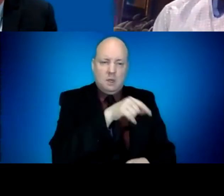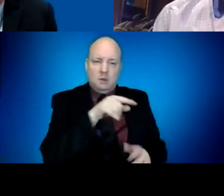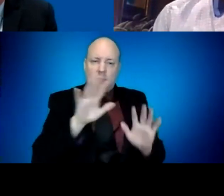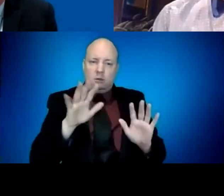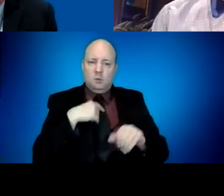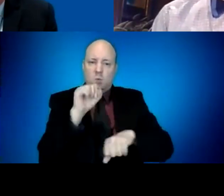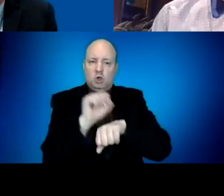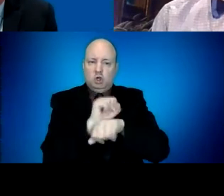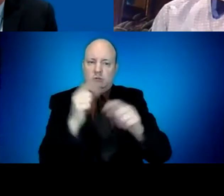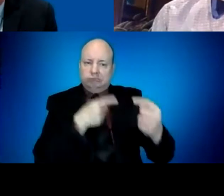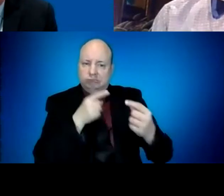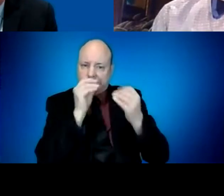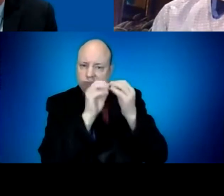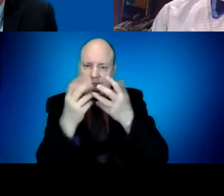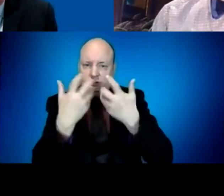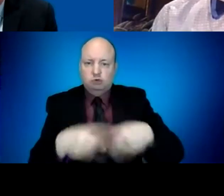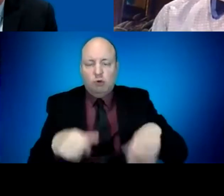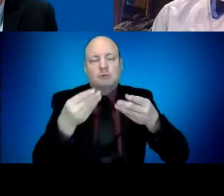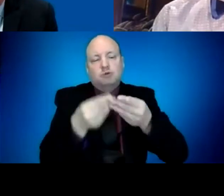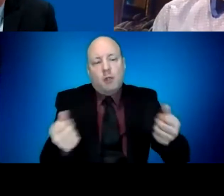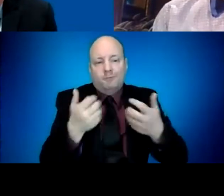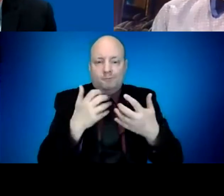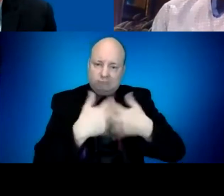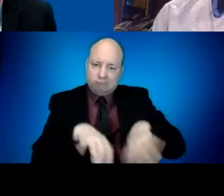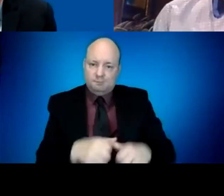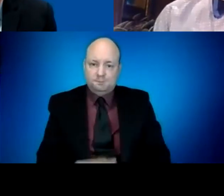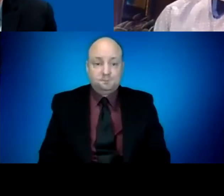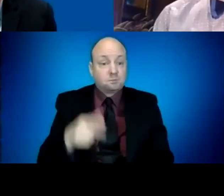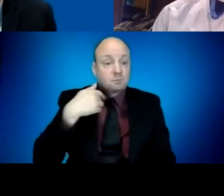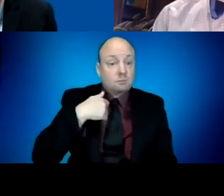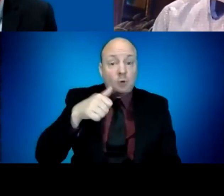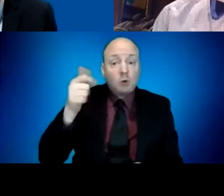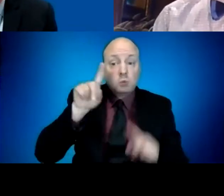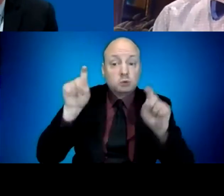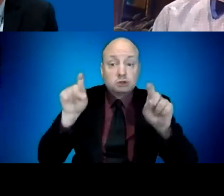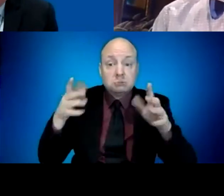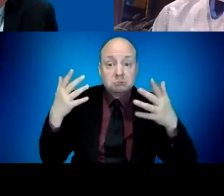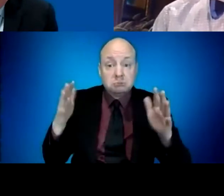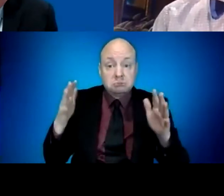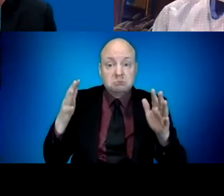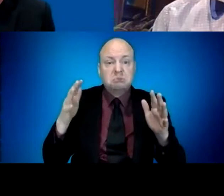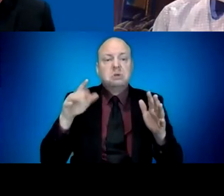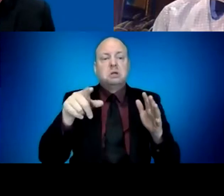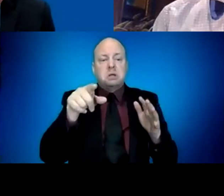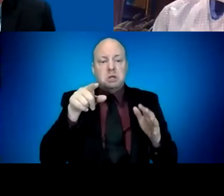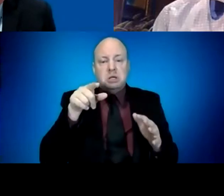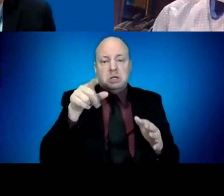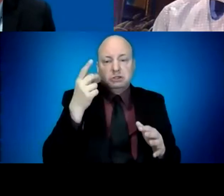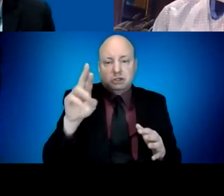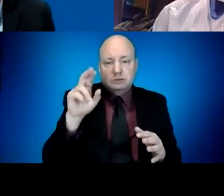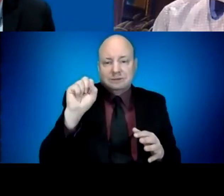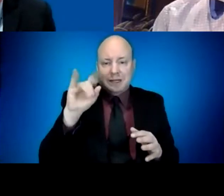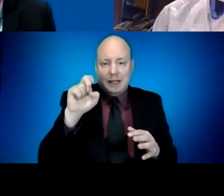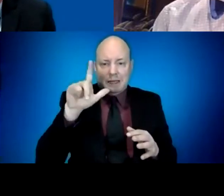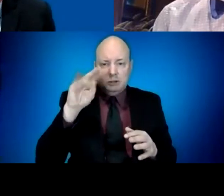Thank you. I think, you know, I want to go back to the kind of risk level framework we have in place here in Oregon. I think that has served us well